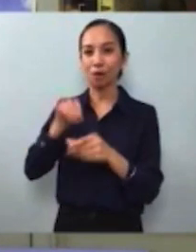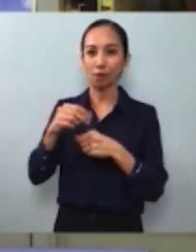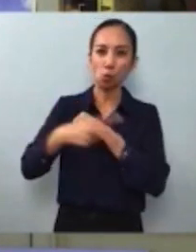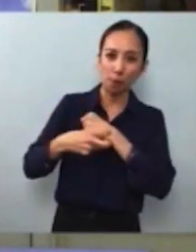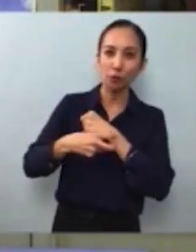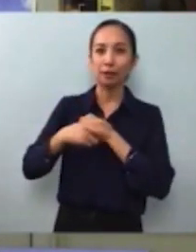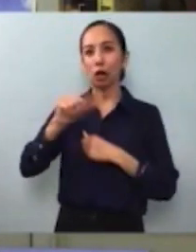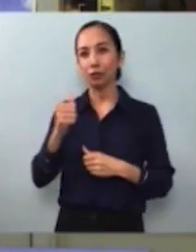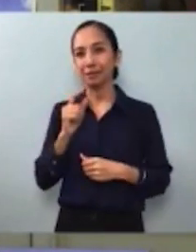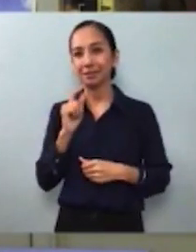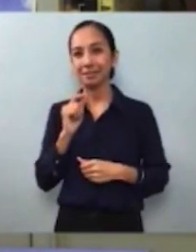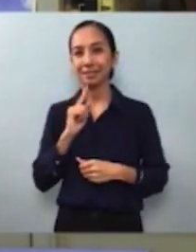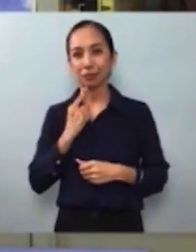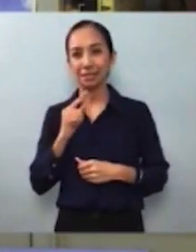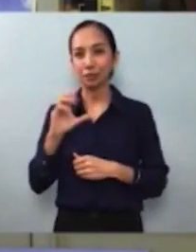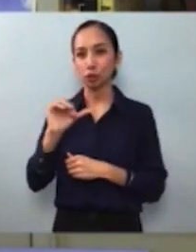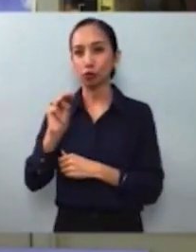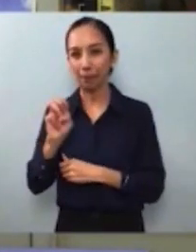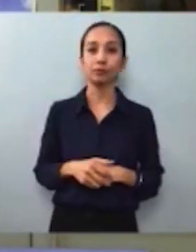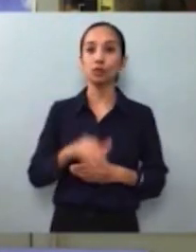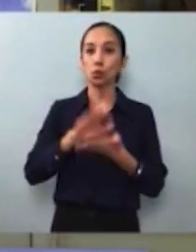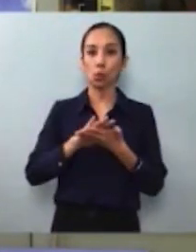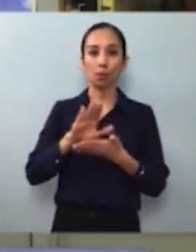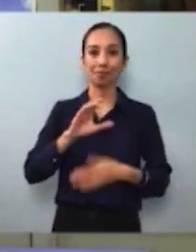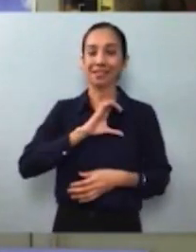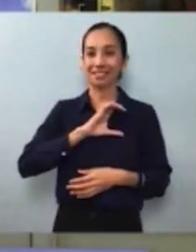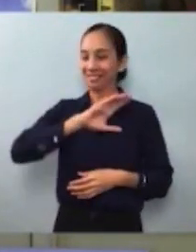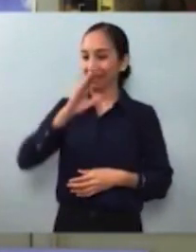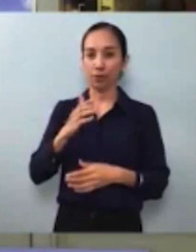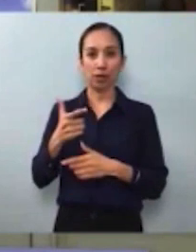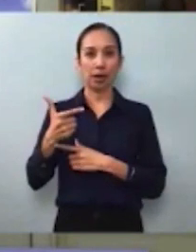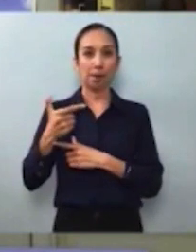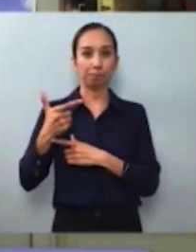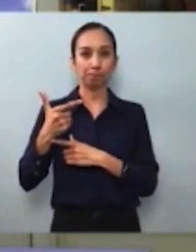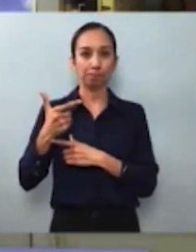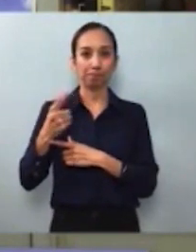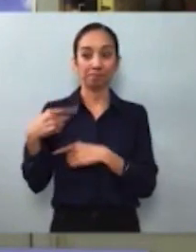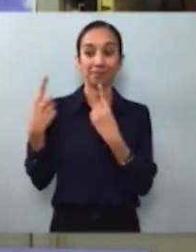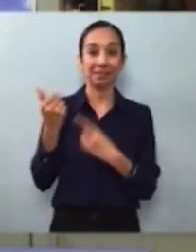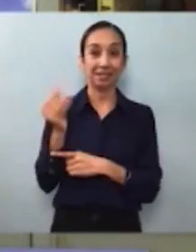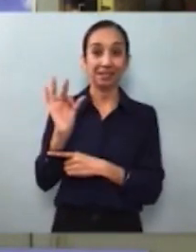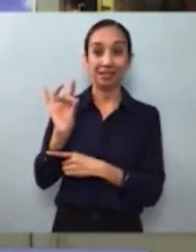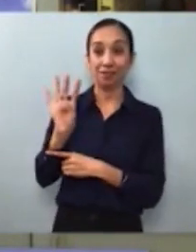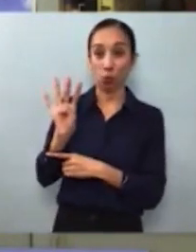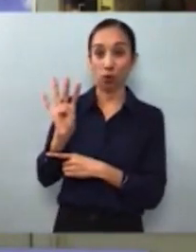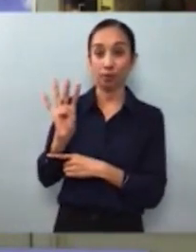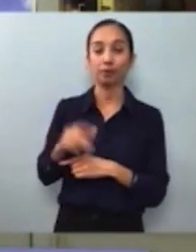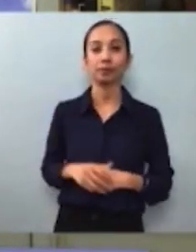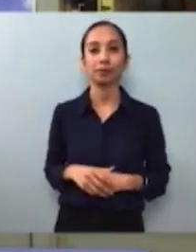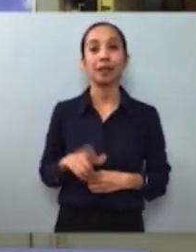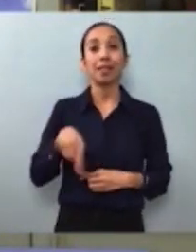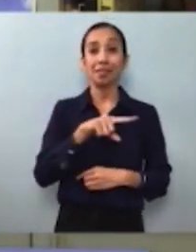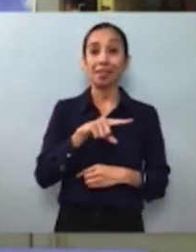school police have never fired a weapon on campus since they were formed in 1984. They counsel and mentor students and help de-escalate incidents